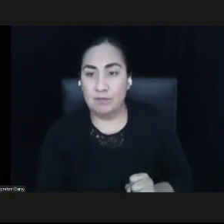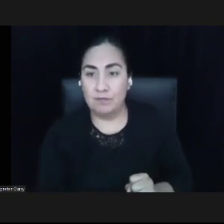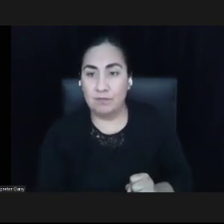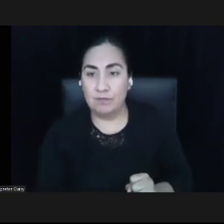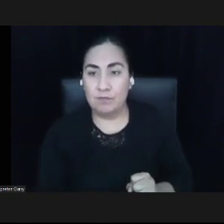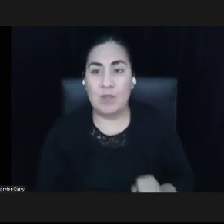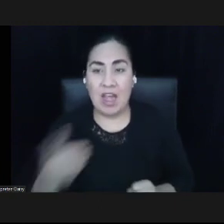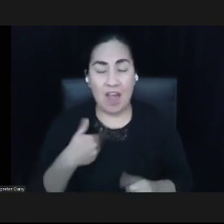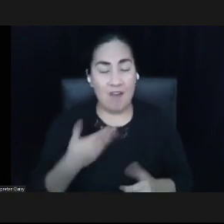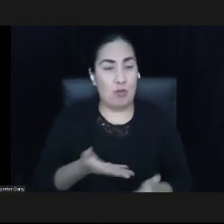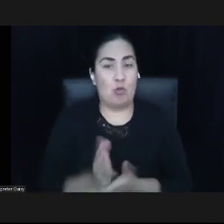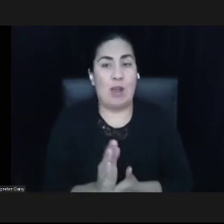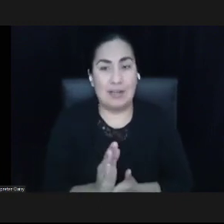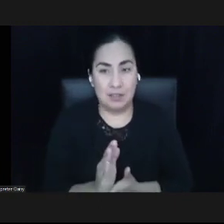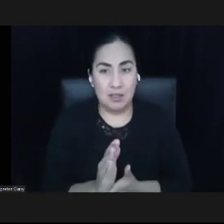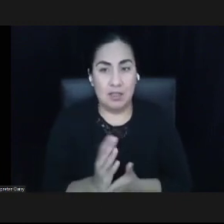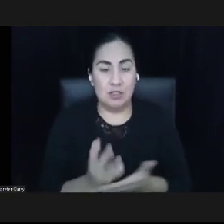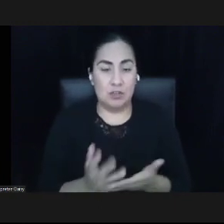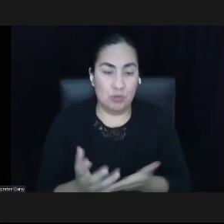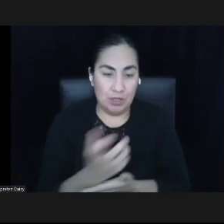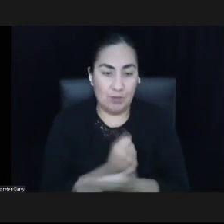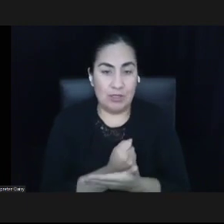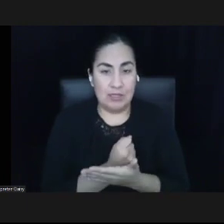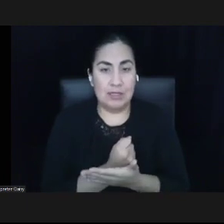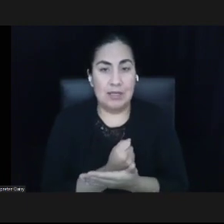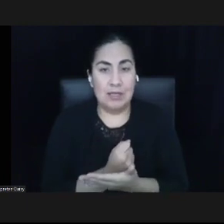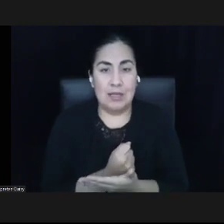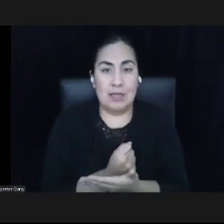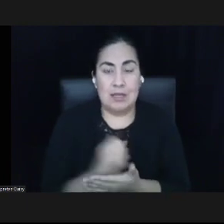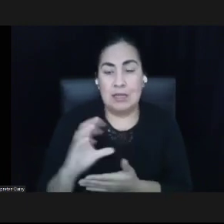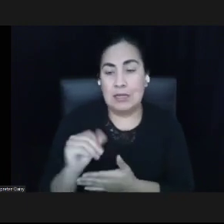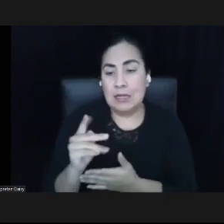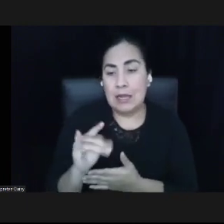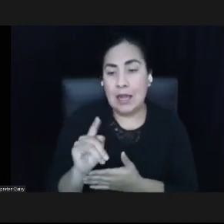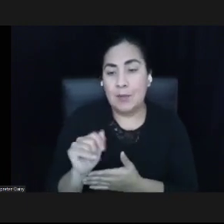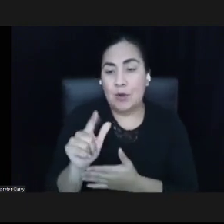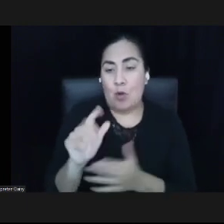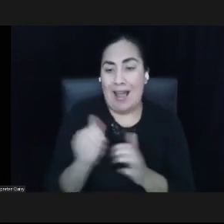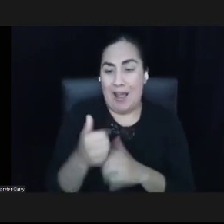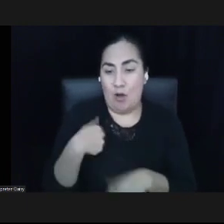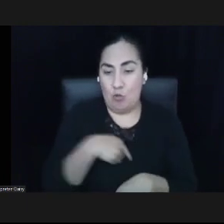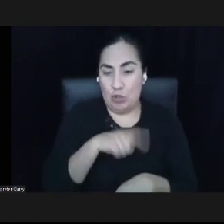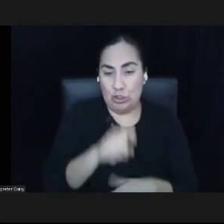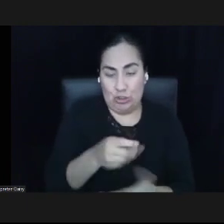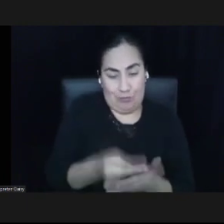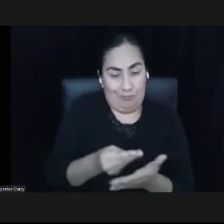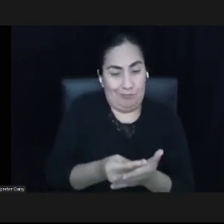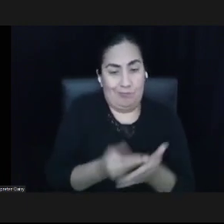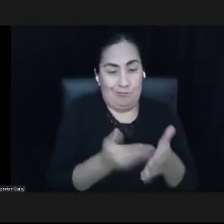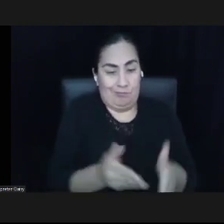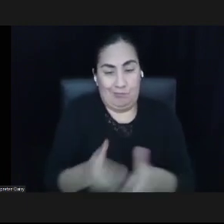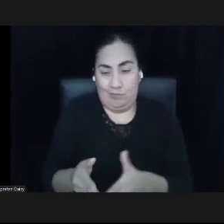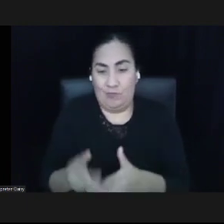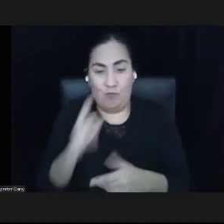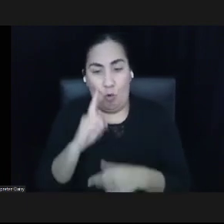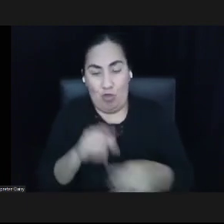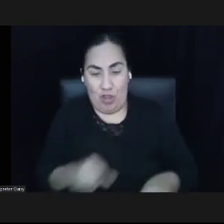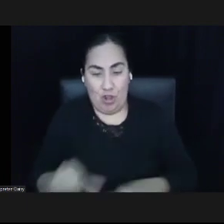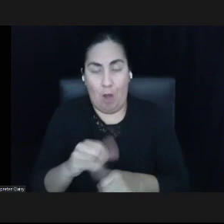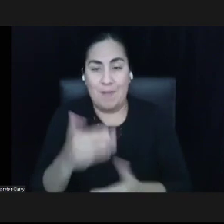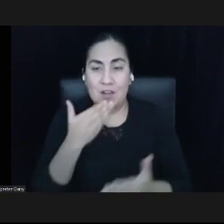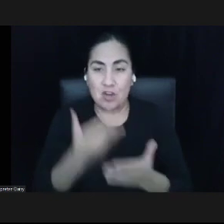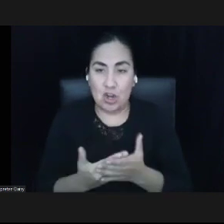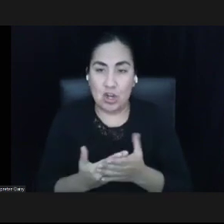to endlessly accumulate capital and make decisions on how it should be allocated for the public good, and towards an approach where the collective capacity of